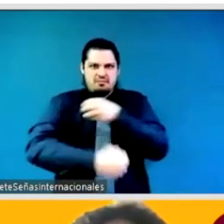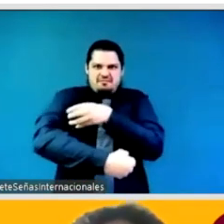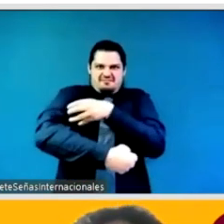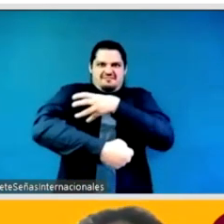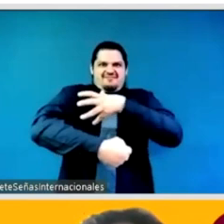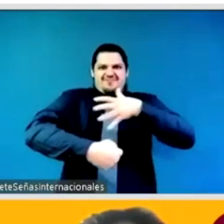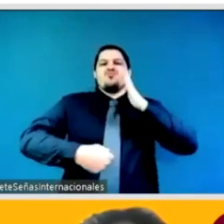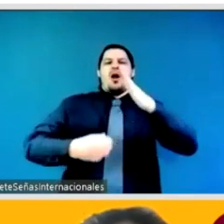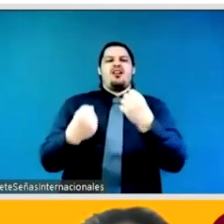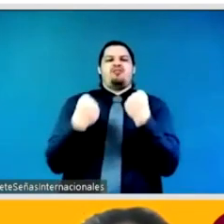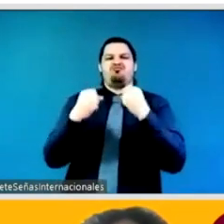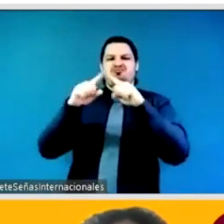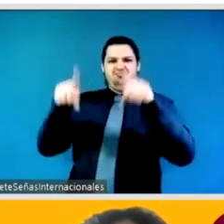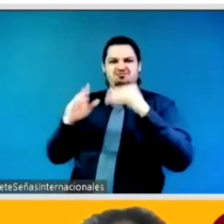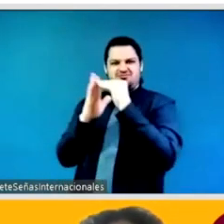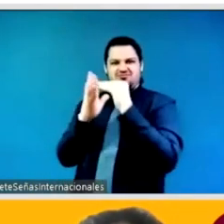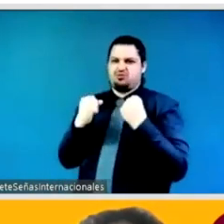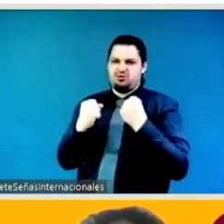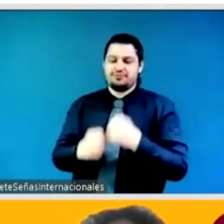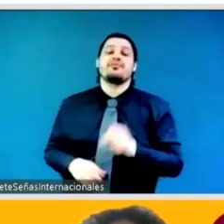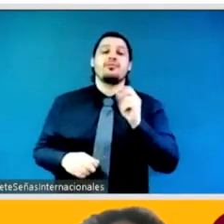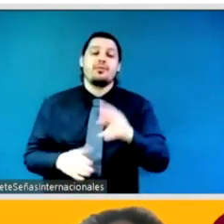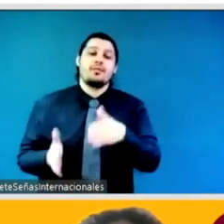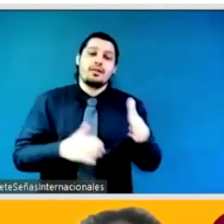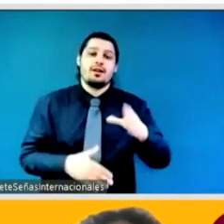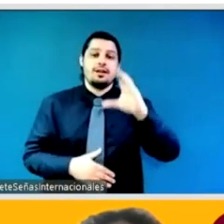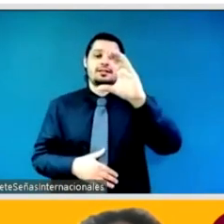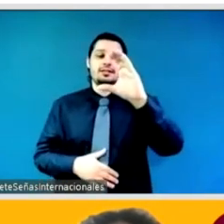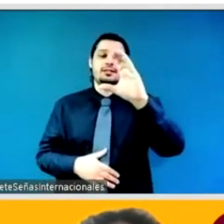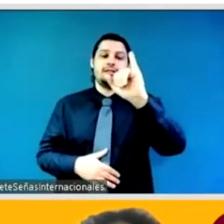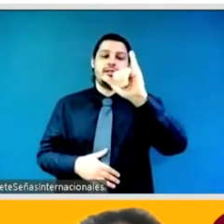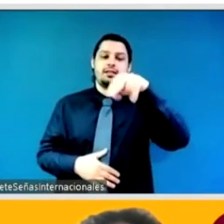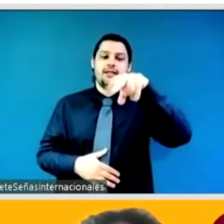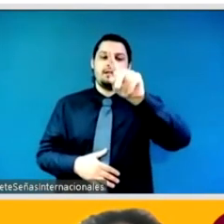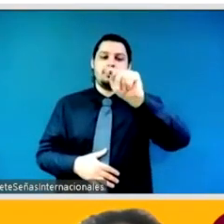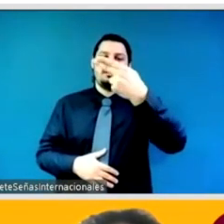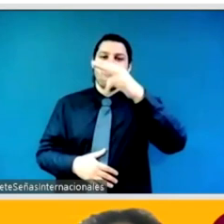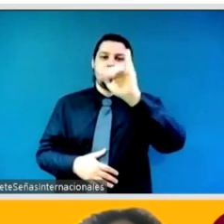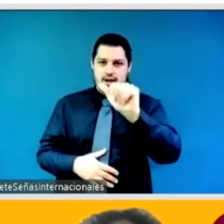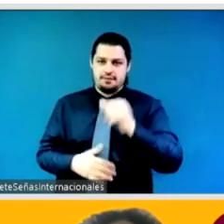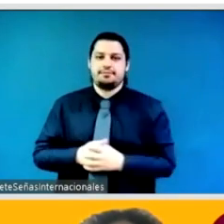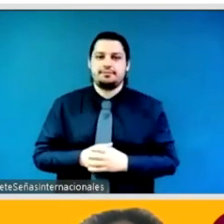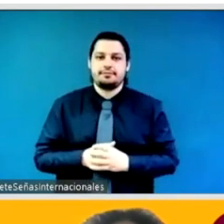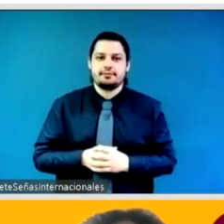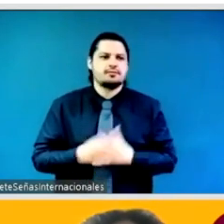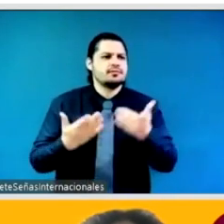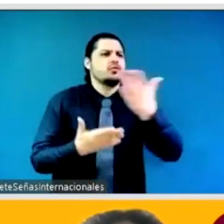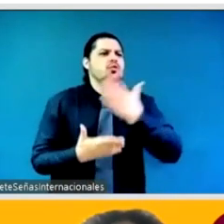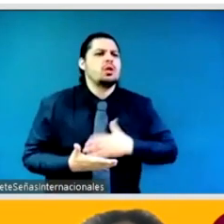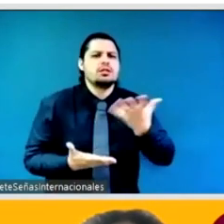their institutions so these points about everybody being able to make a commitment is really important cynthia over to you